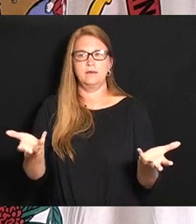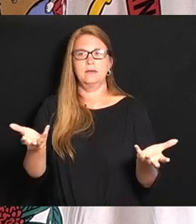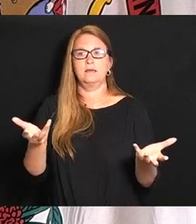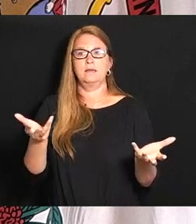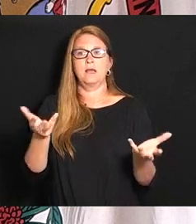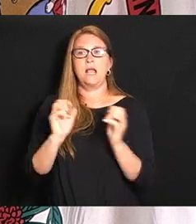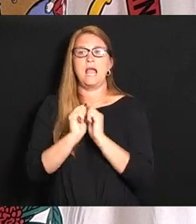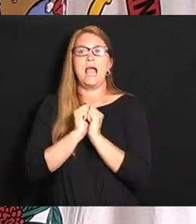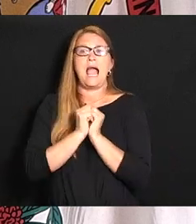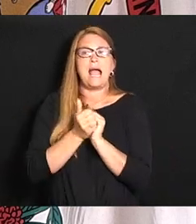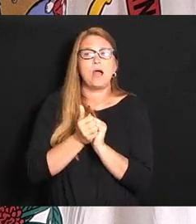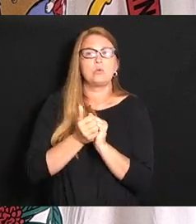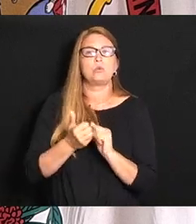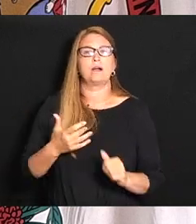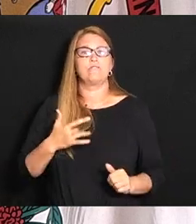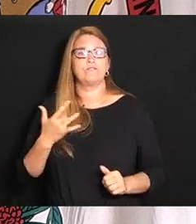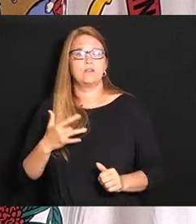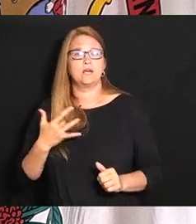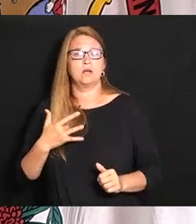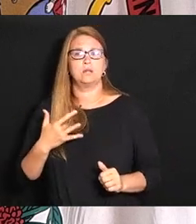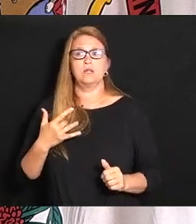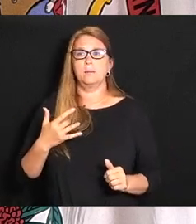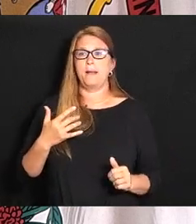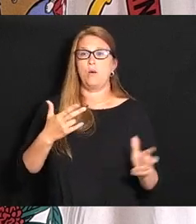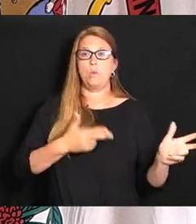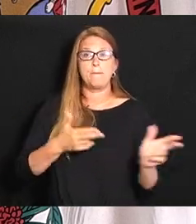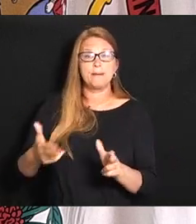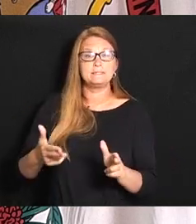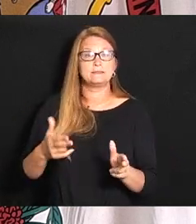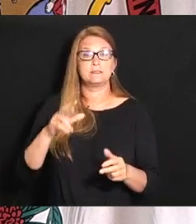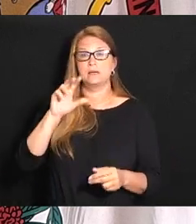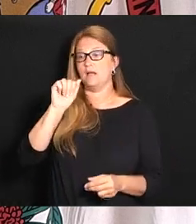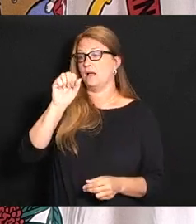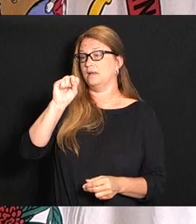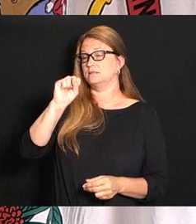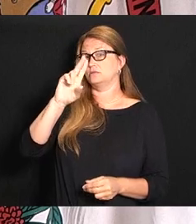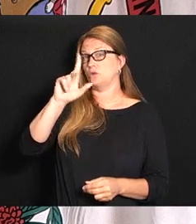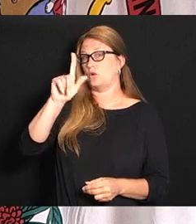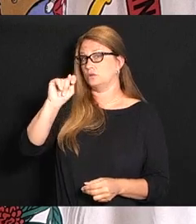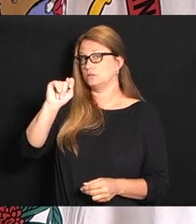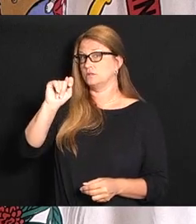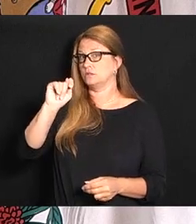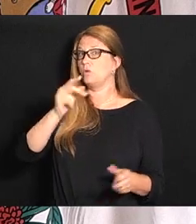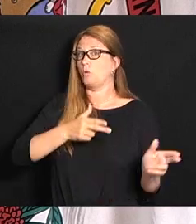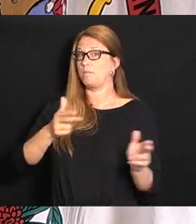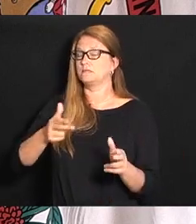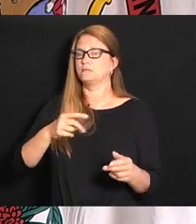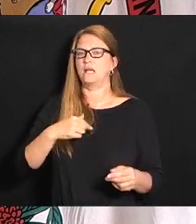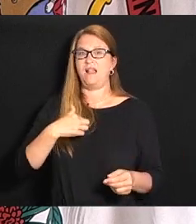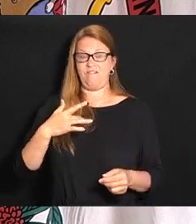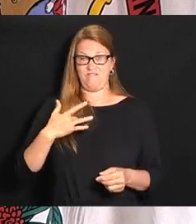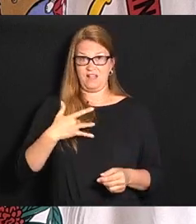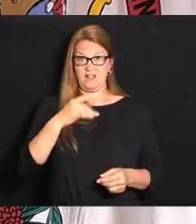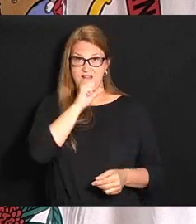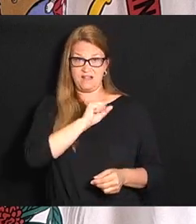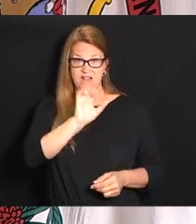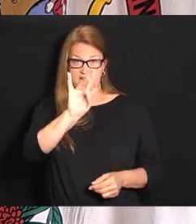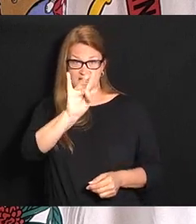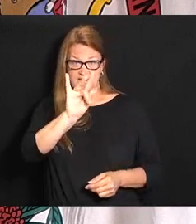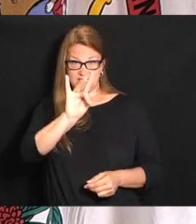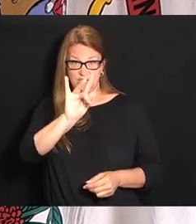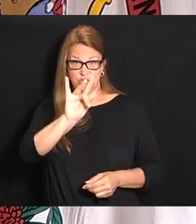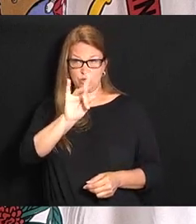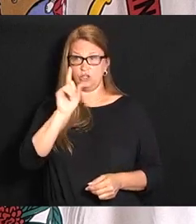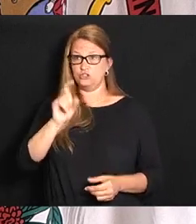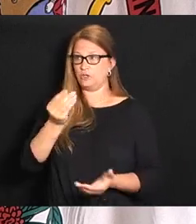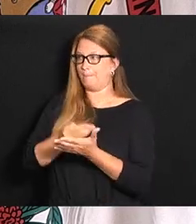how do I feel about assault weapons you know well first of all I mean do I really feel like that an 18 year old ought to be able to walk in and